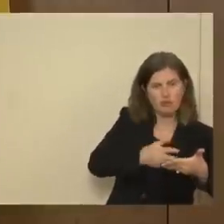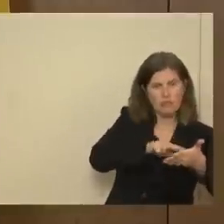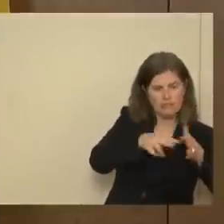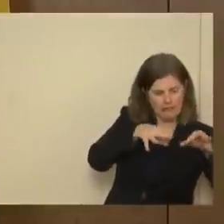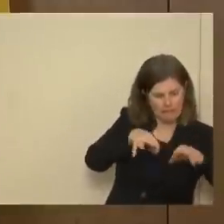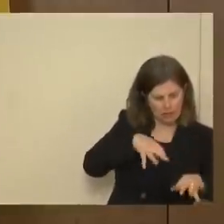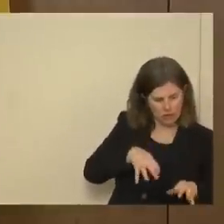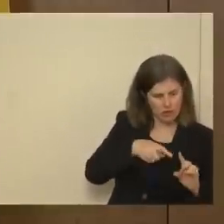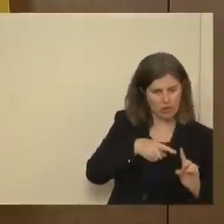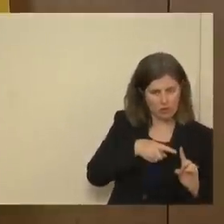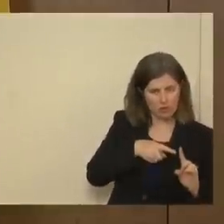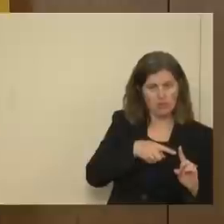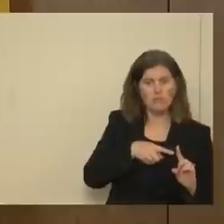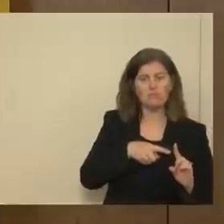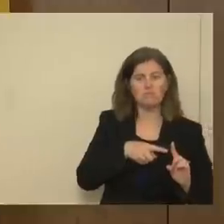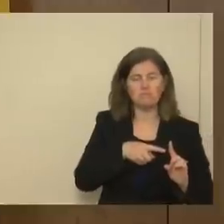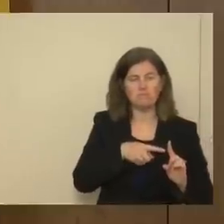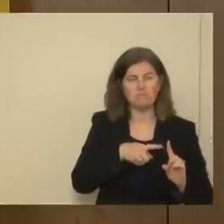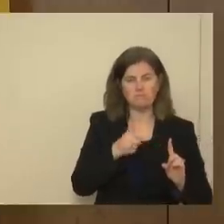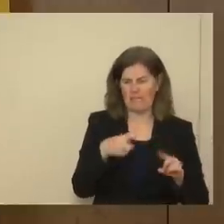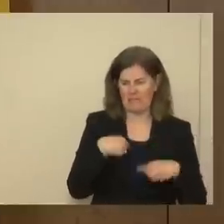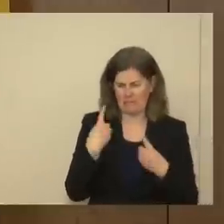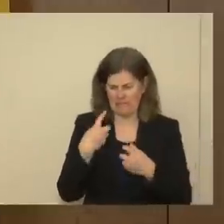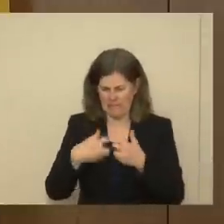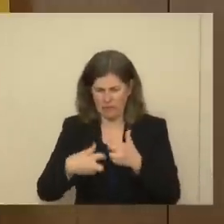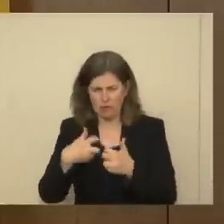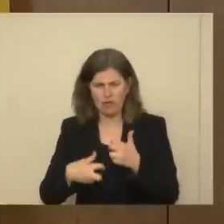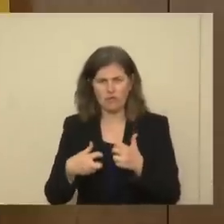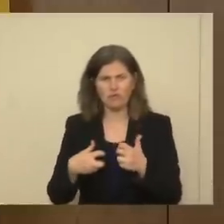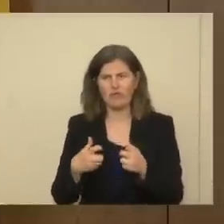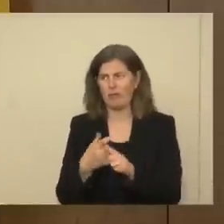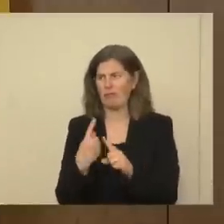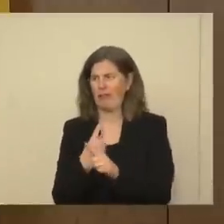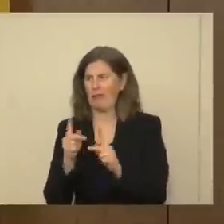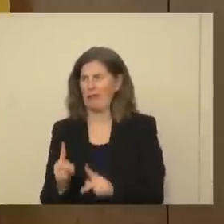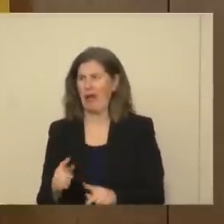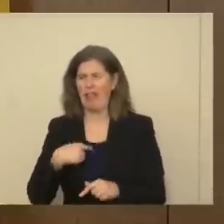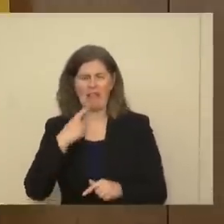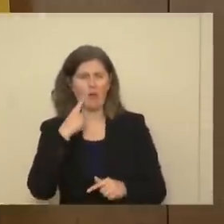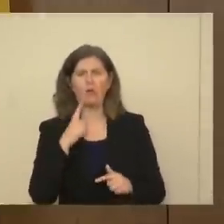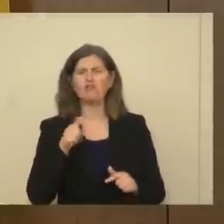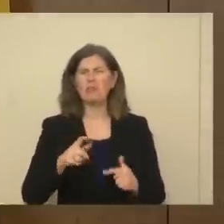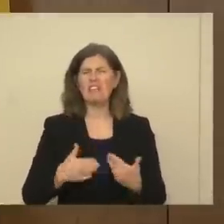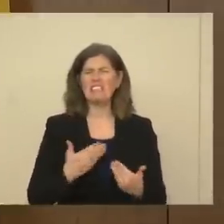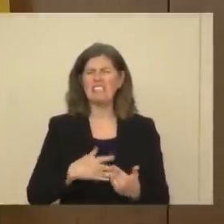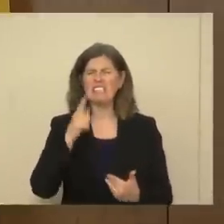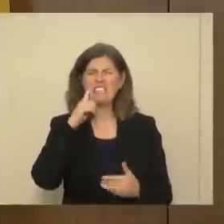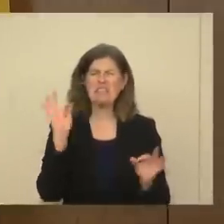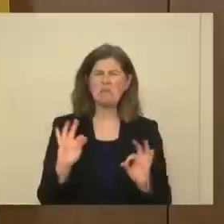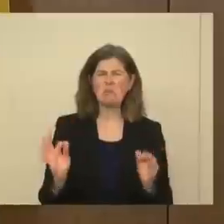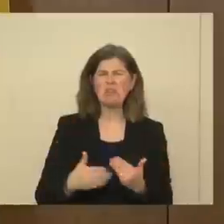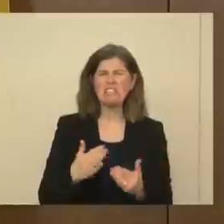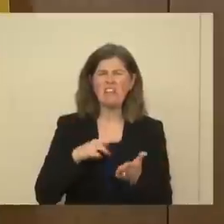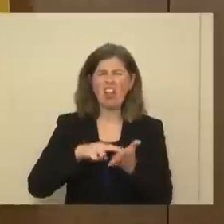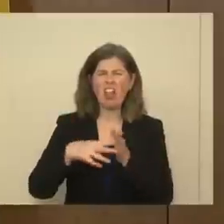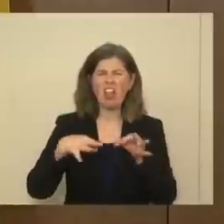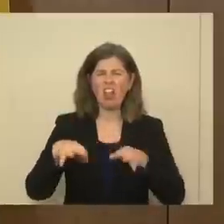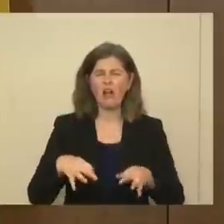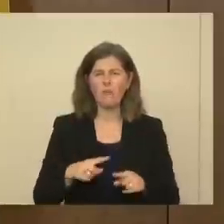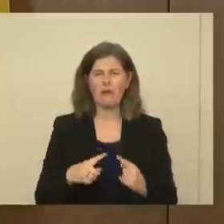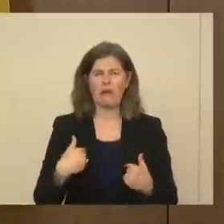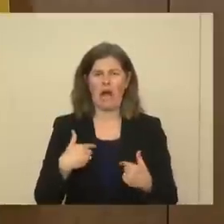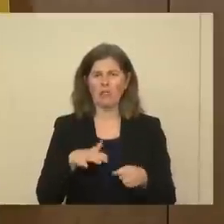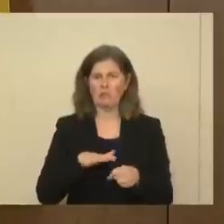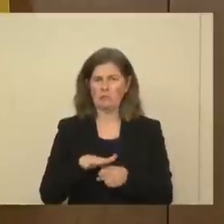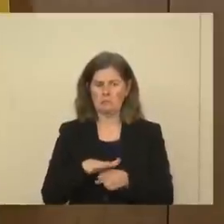and that's been more difficult than, frankly, a layperson like me thinks it should be because it seems like it's easy. But when you don't know